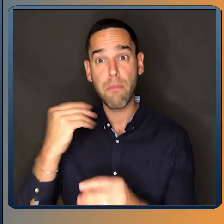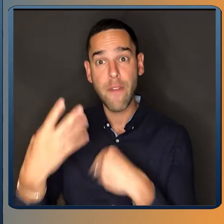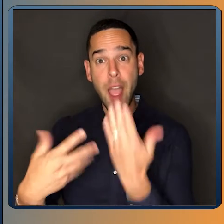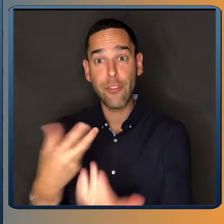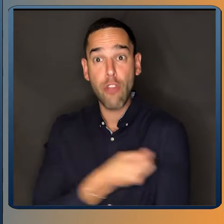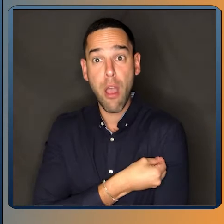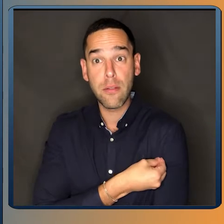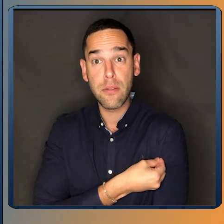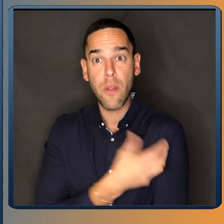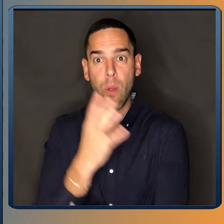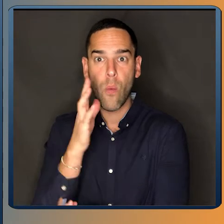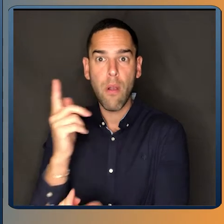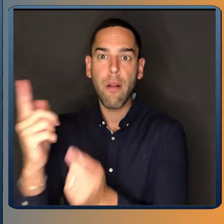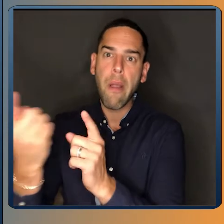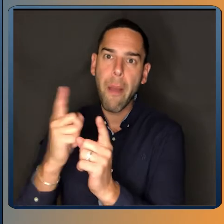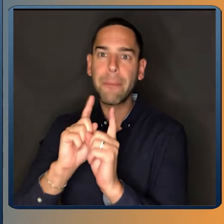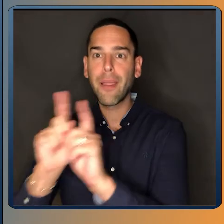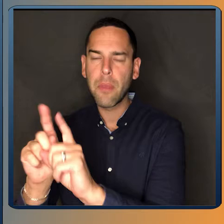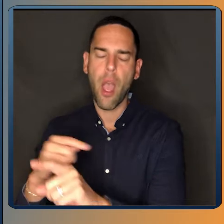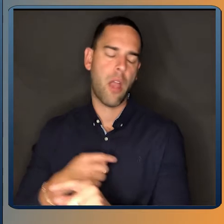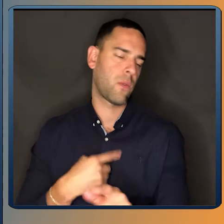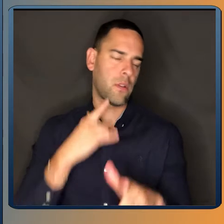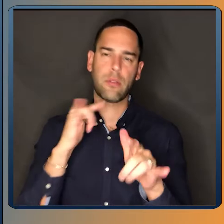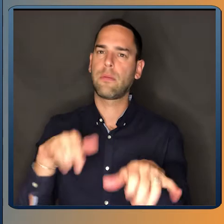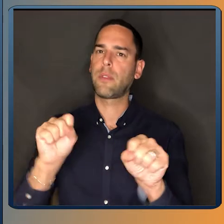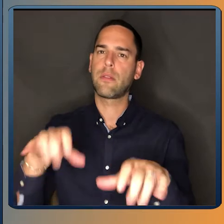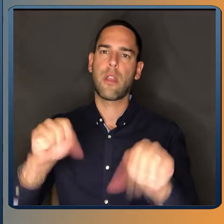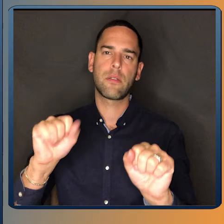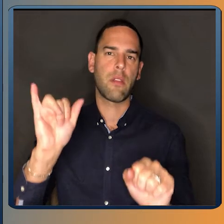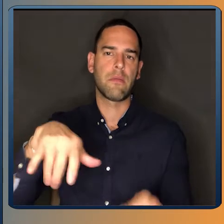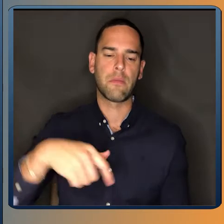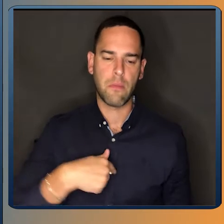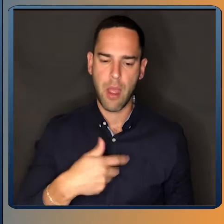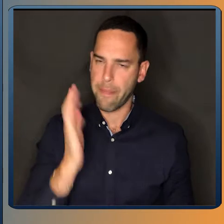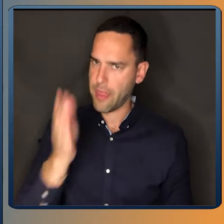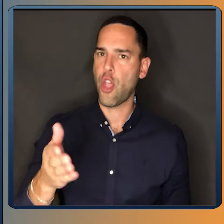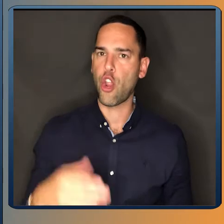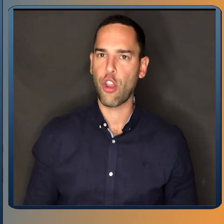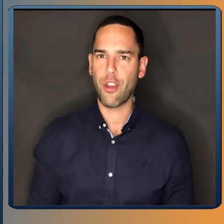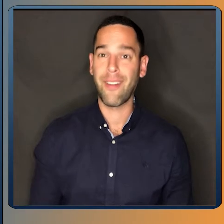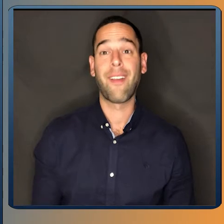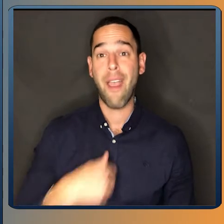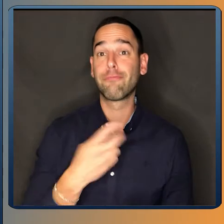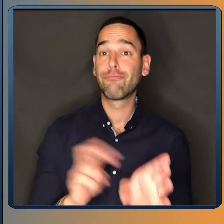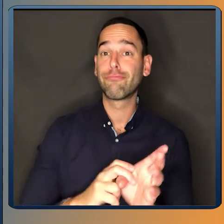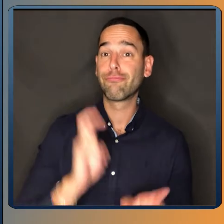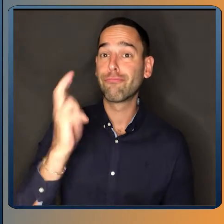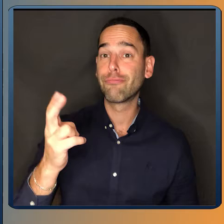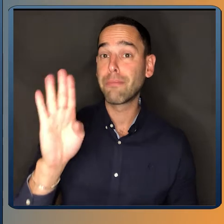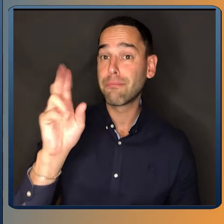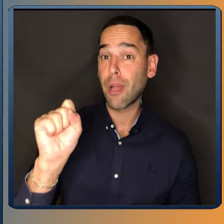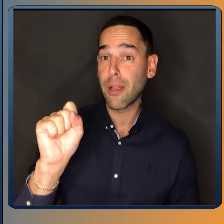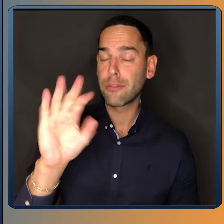and they were going to come and get me. I was, yay! J&J, yeah, I am there. I